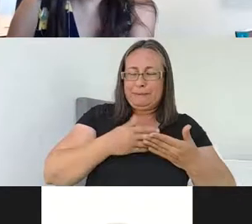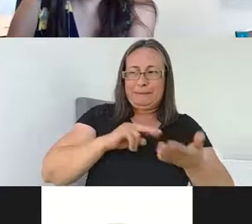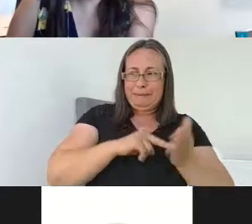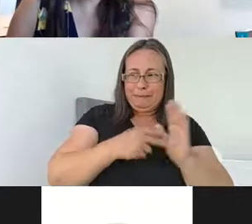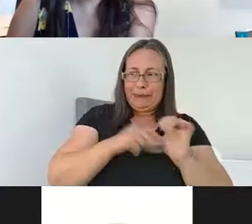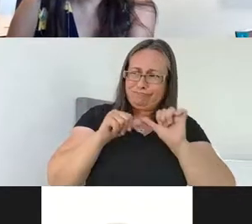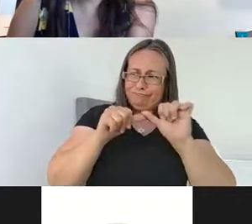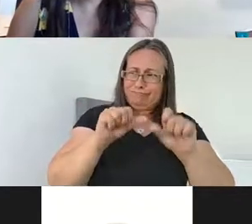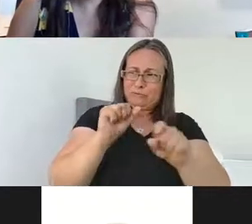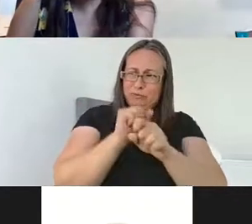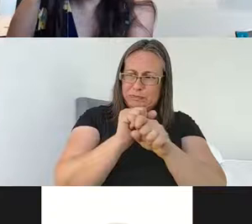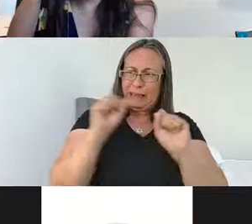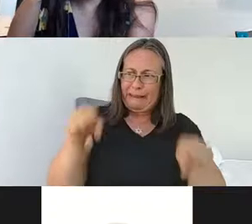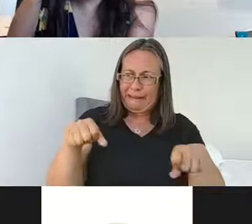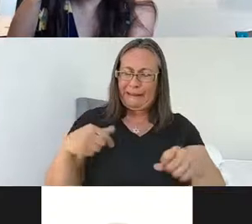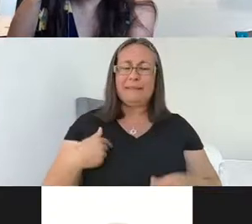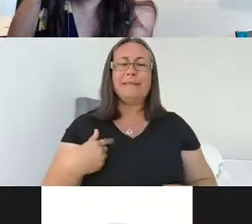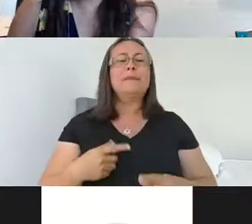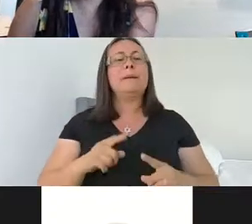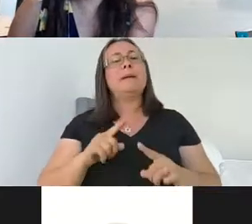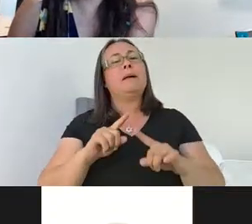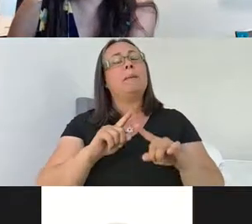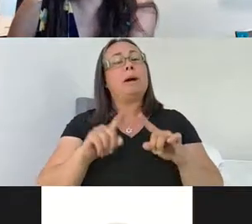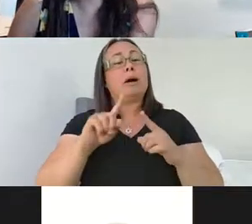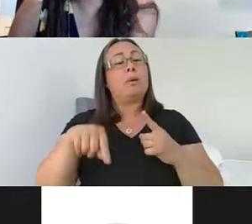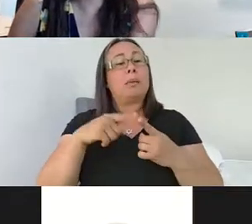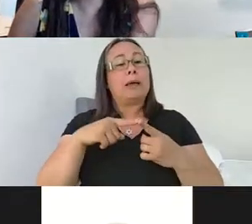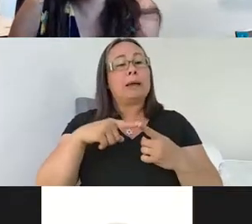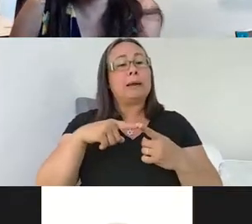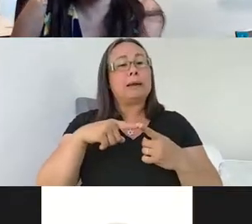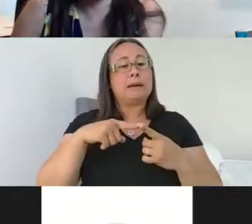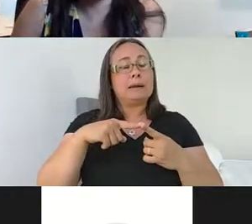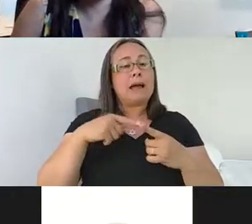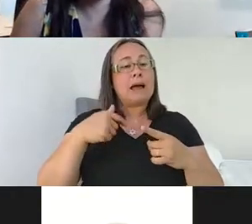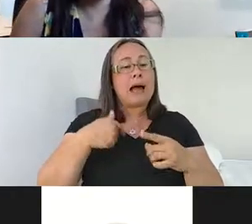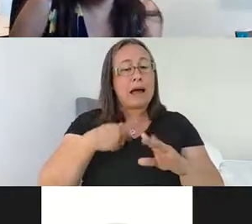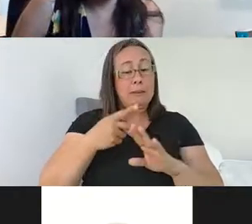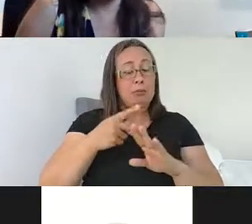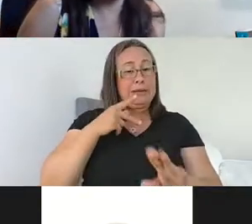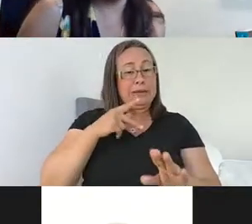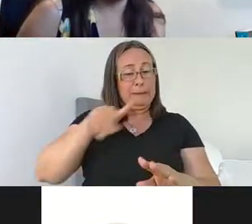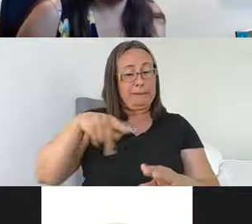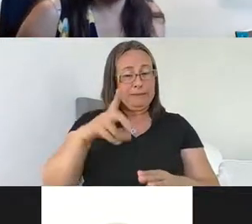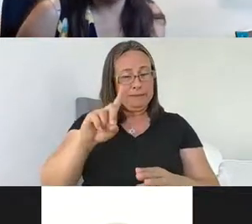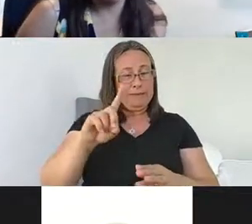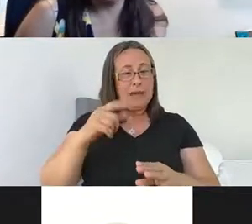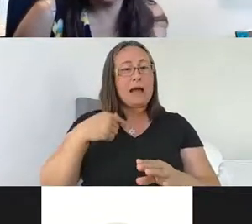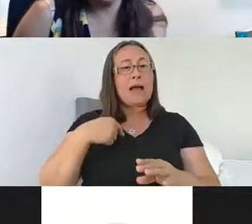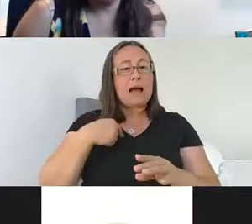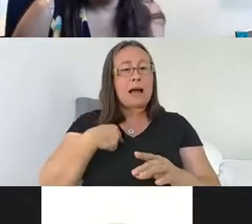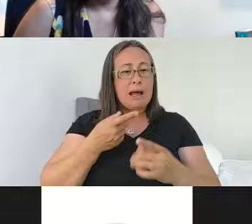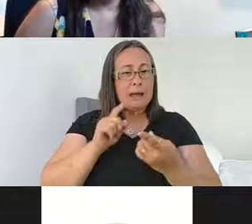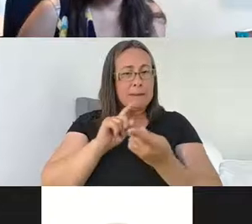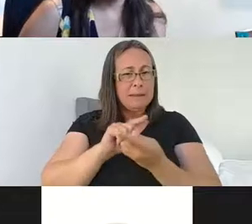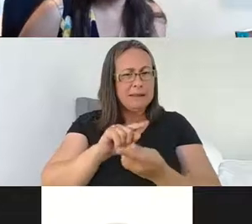And then I started what, while I was a postdoc I met, or while I was a pre-doc, I met my future postdoc advisor, Paco